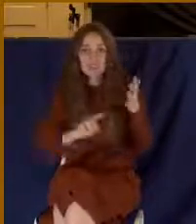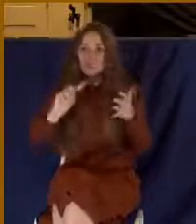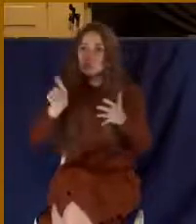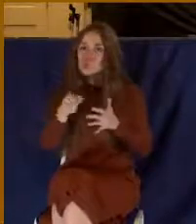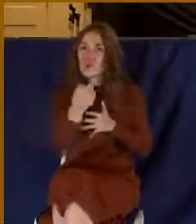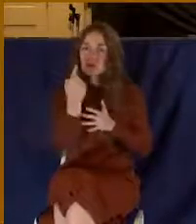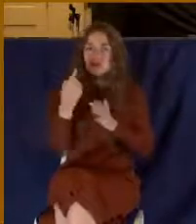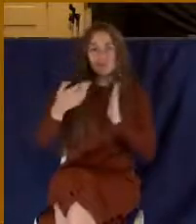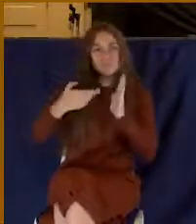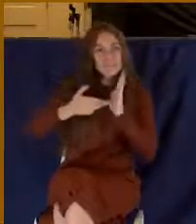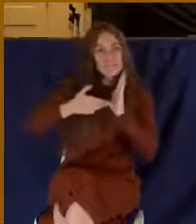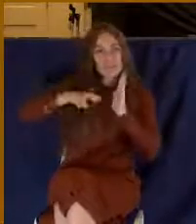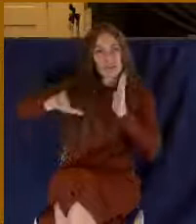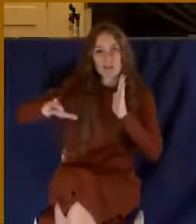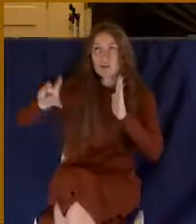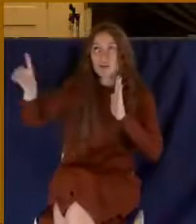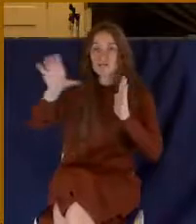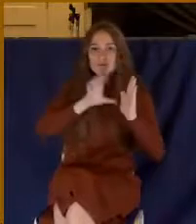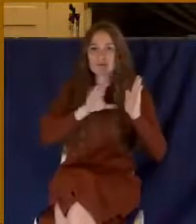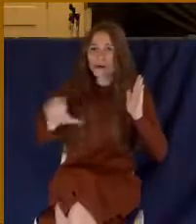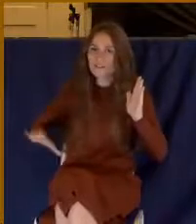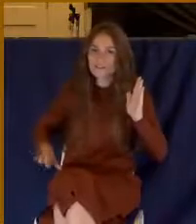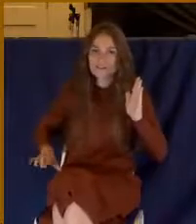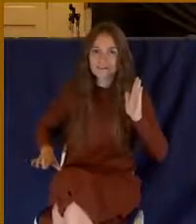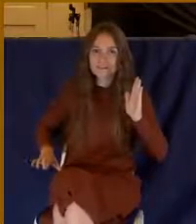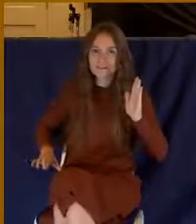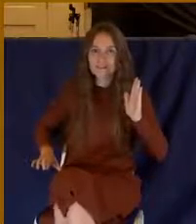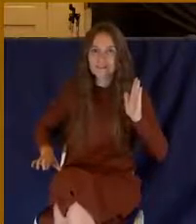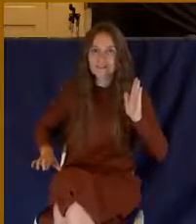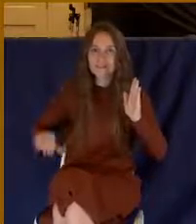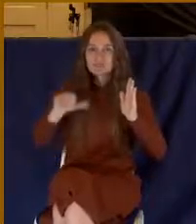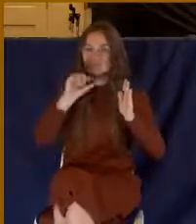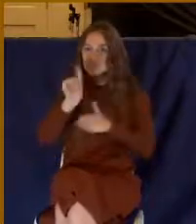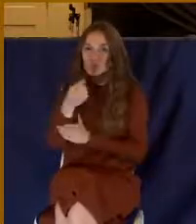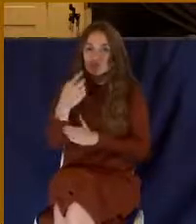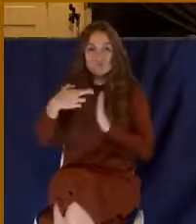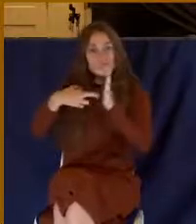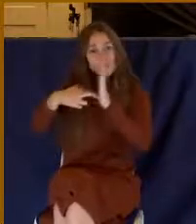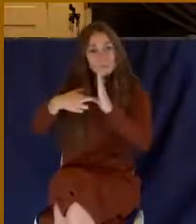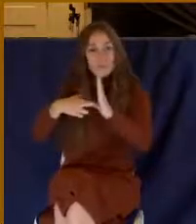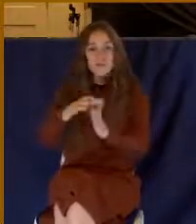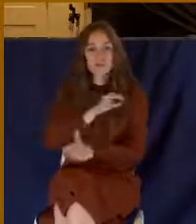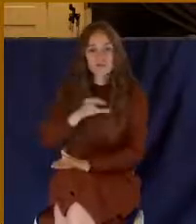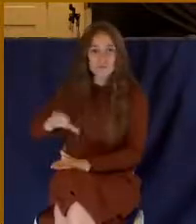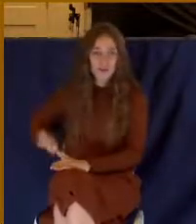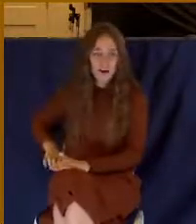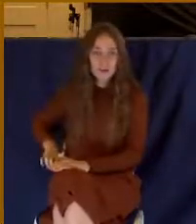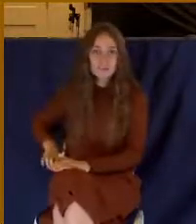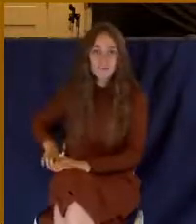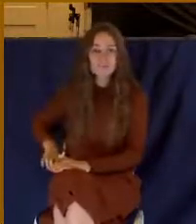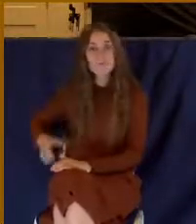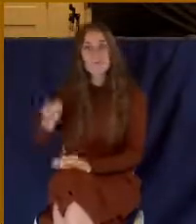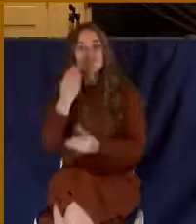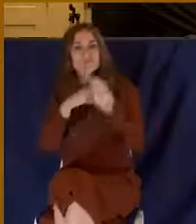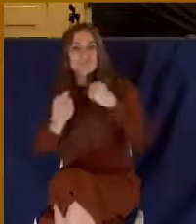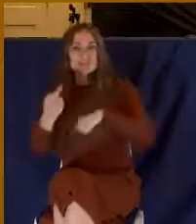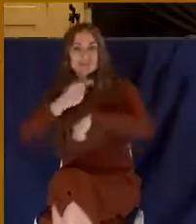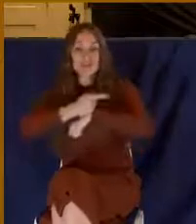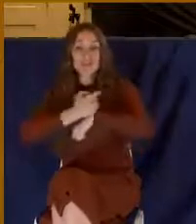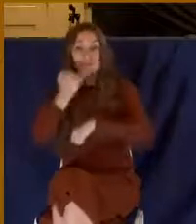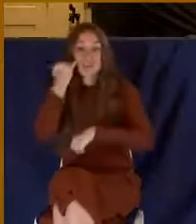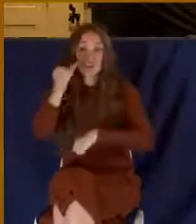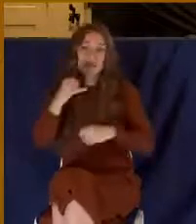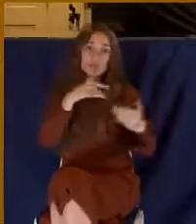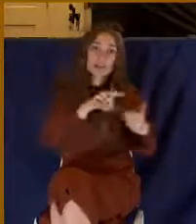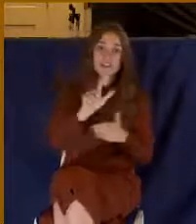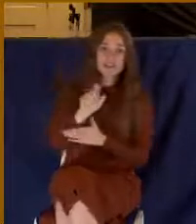that pointed to Christ. The feast days, in some way or another, if you go to Leviticus, and we don't have time to do